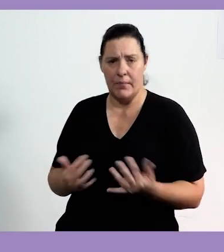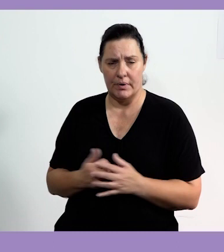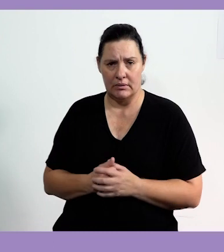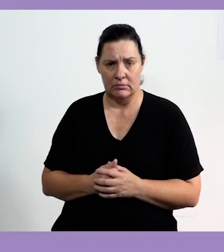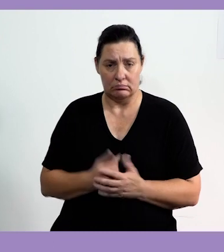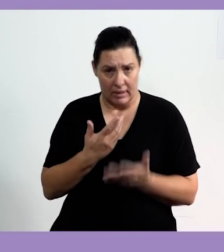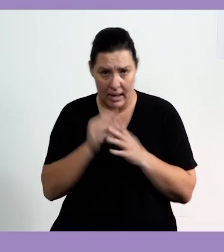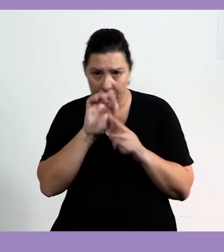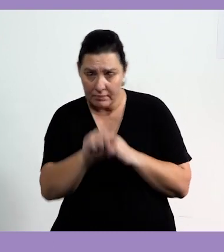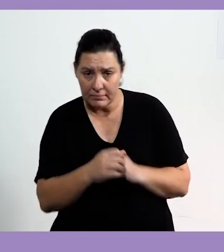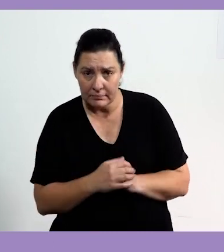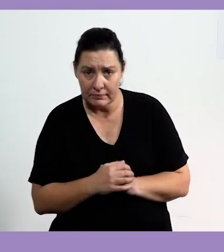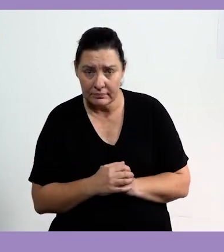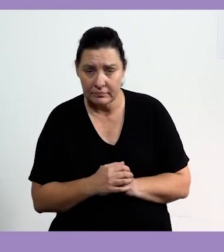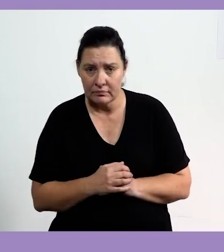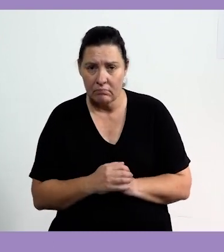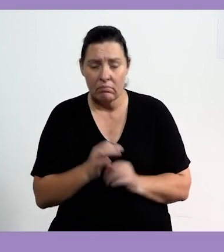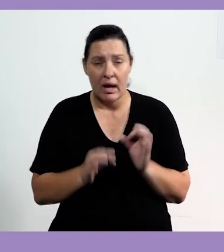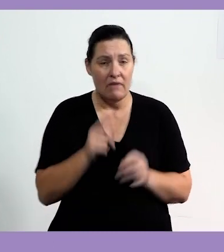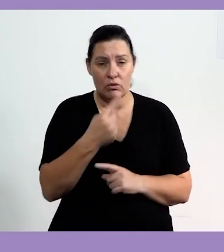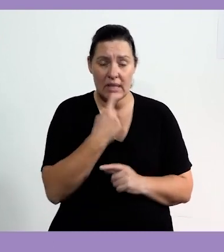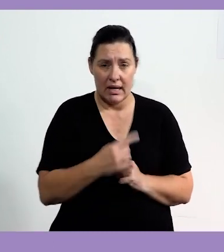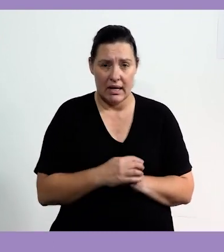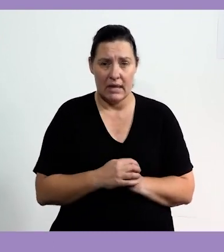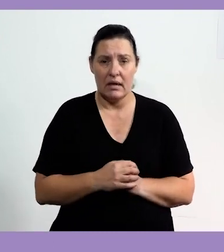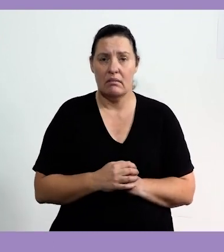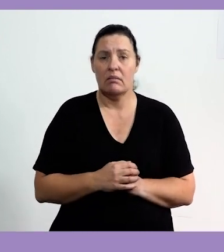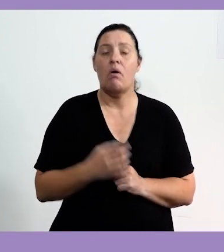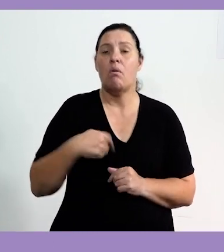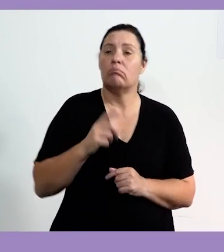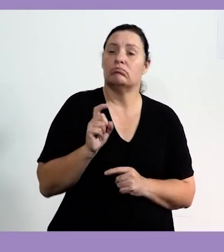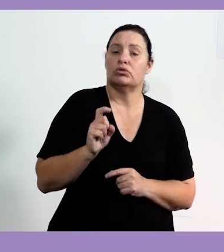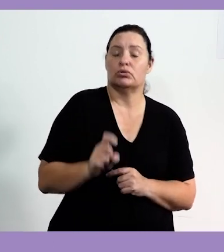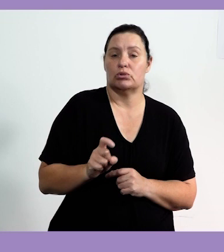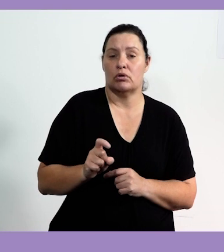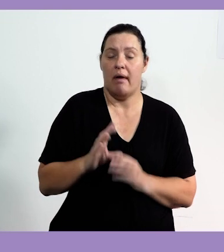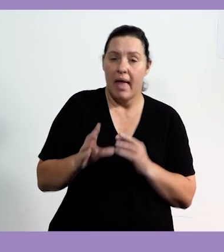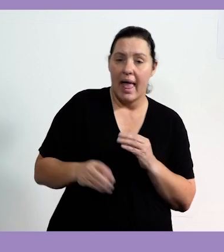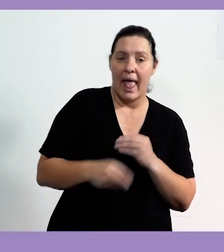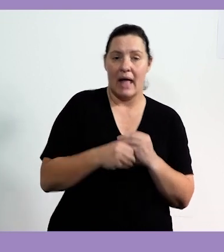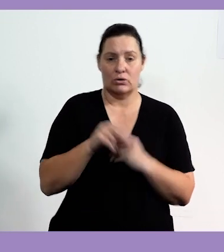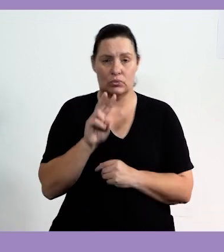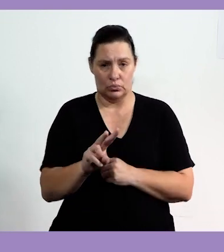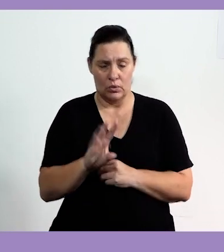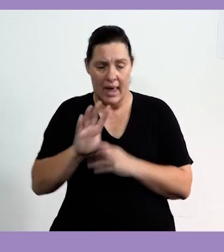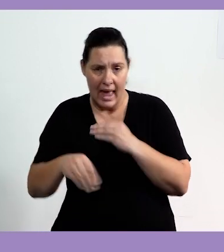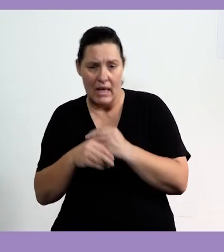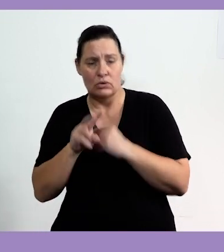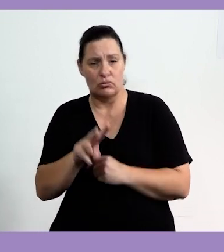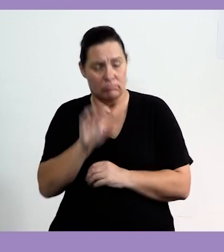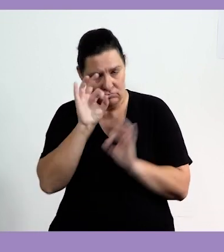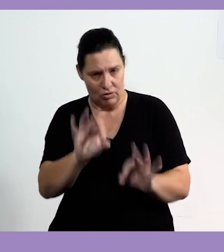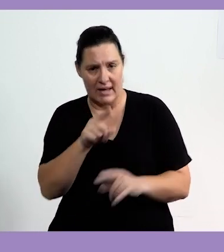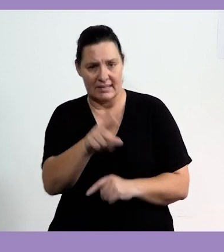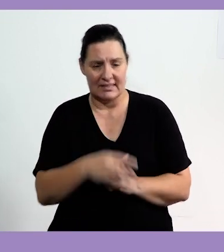number. Can you figure it out? If you are saying that we should add 2 every